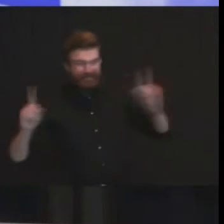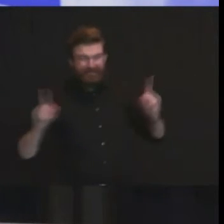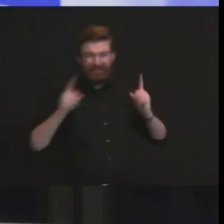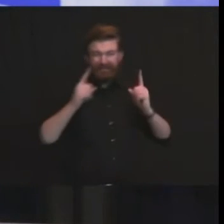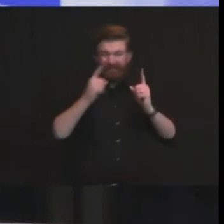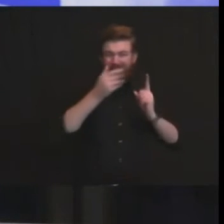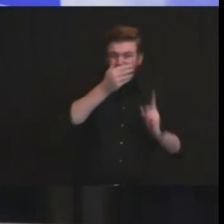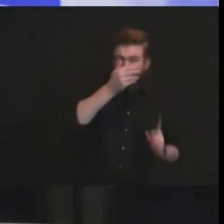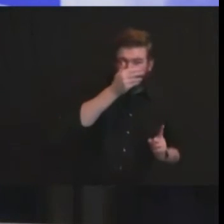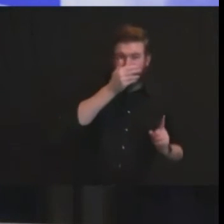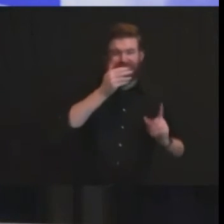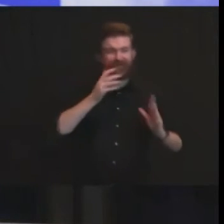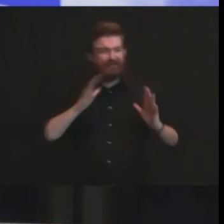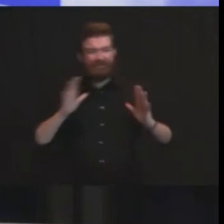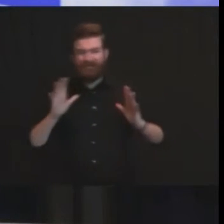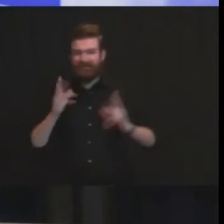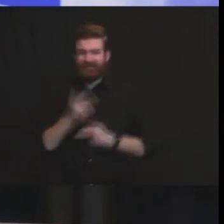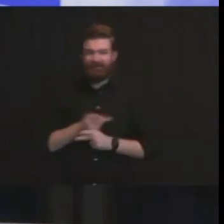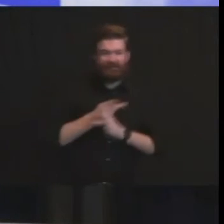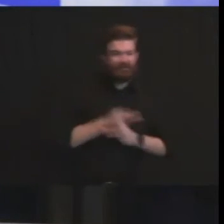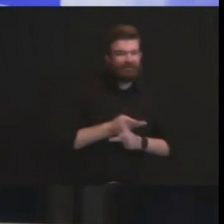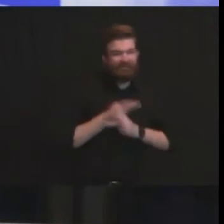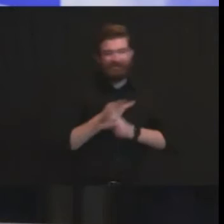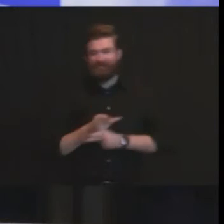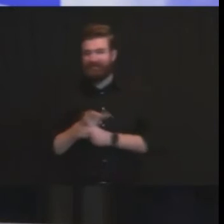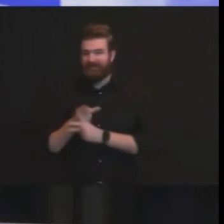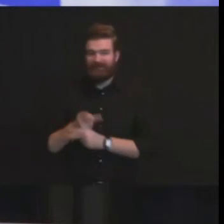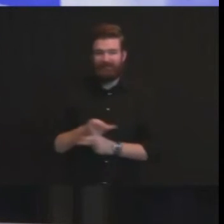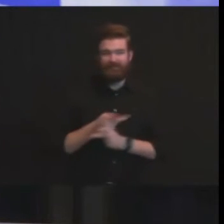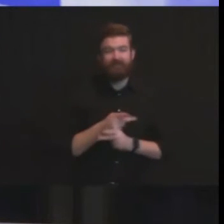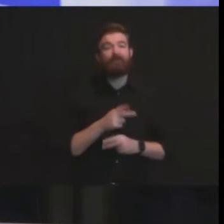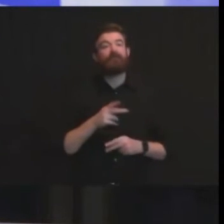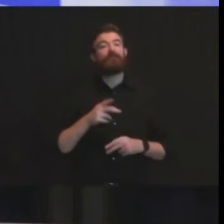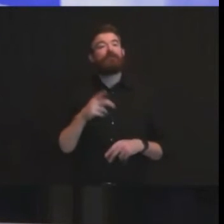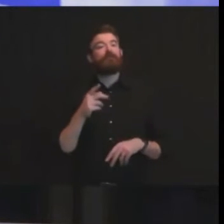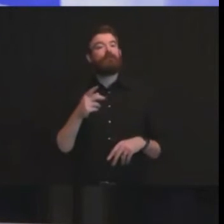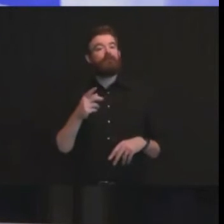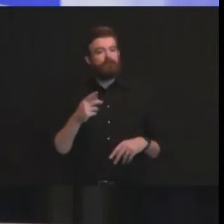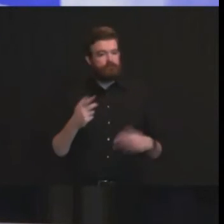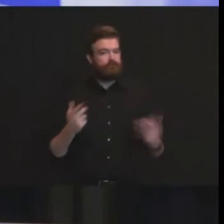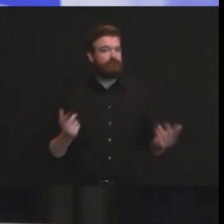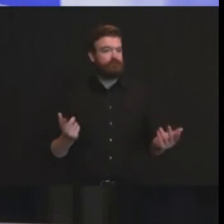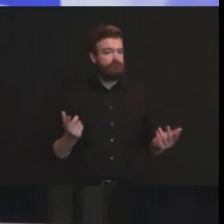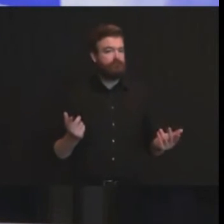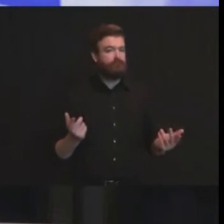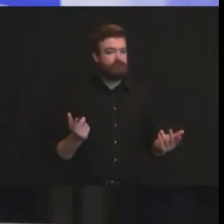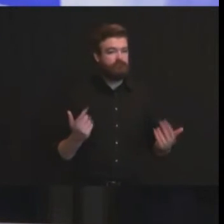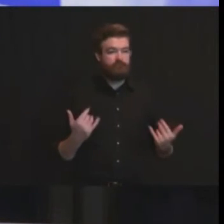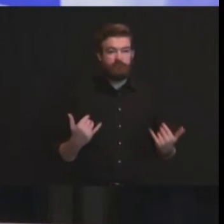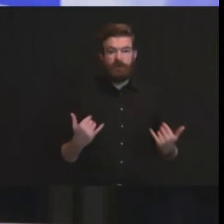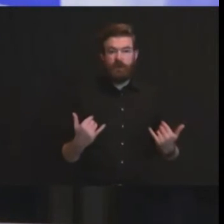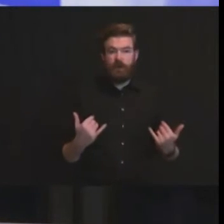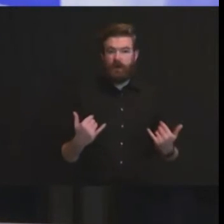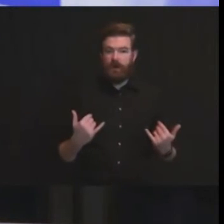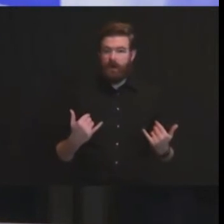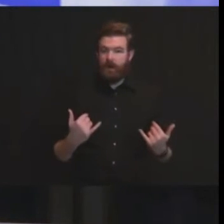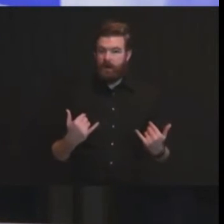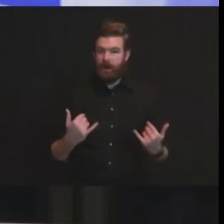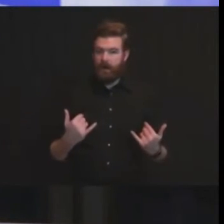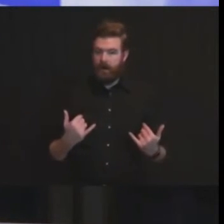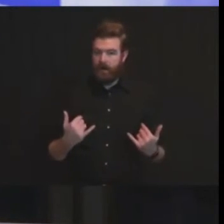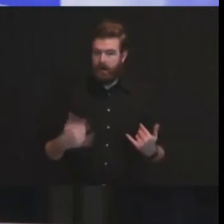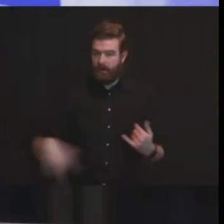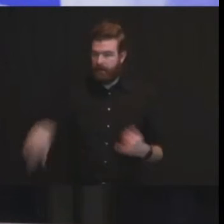have statewide community spread we will also still need individuals to get tested and participate